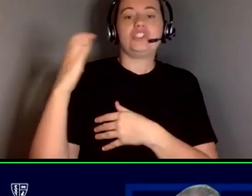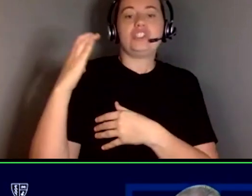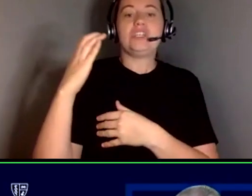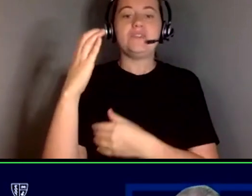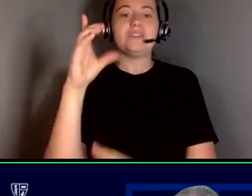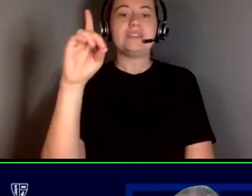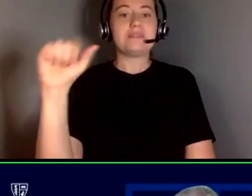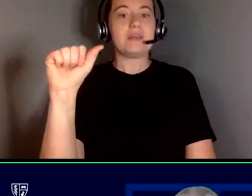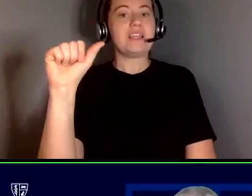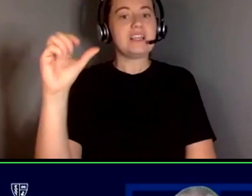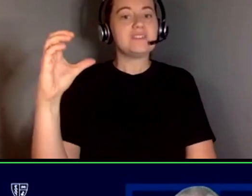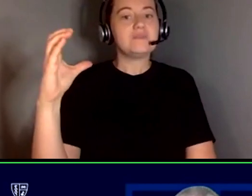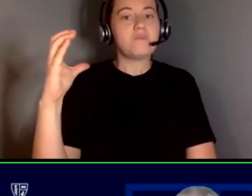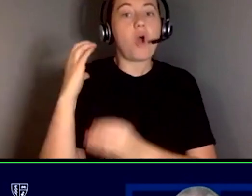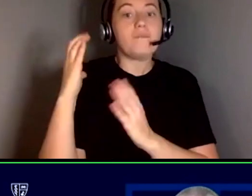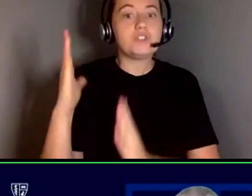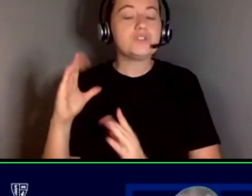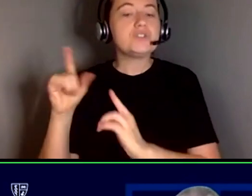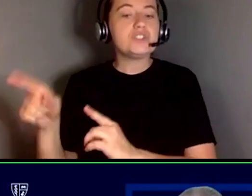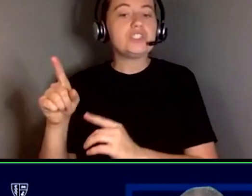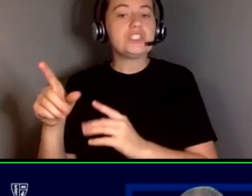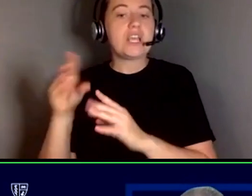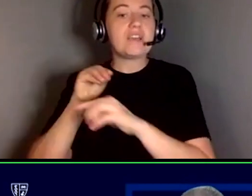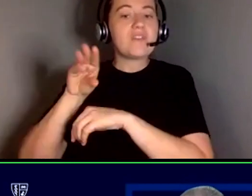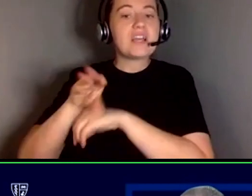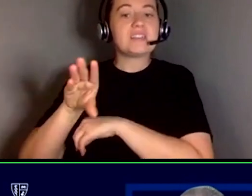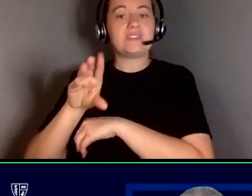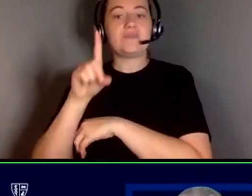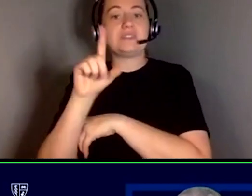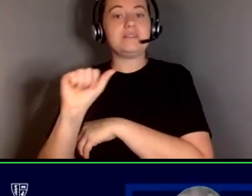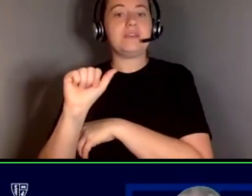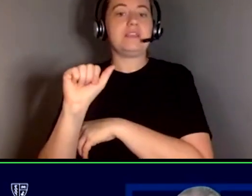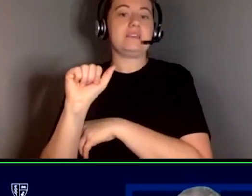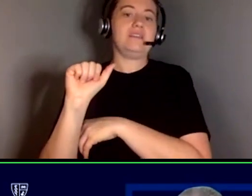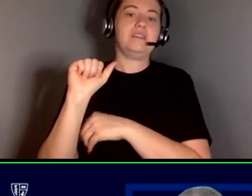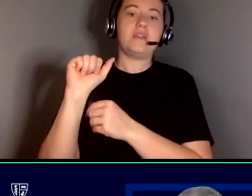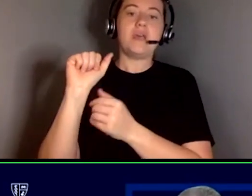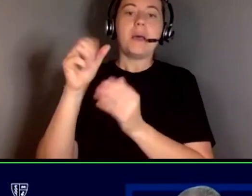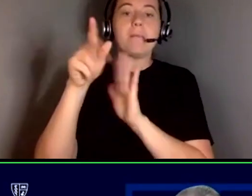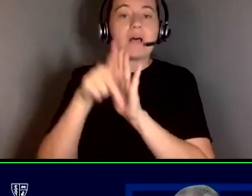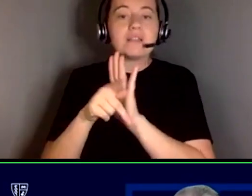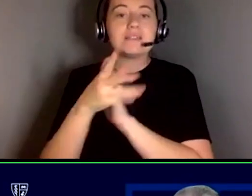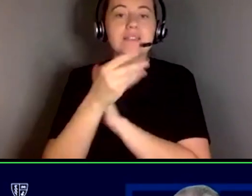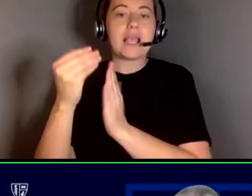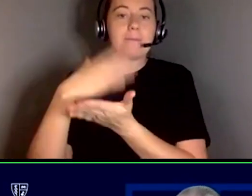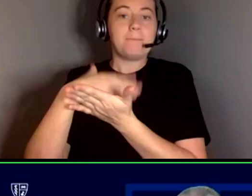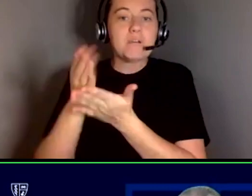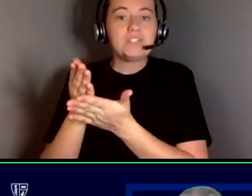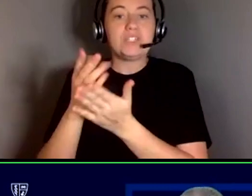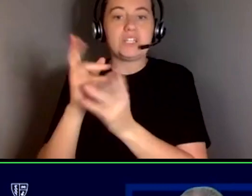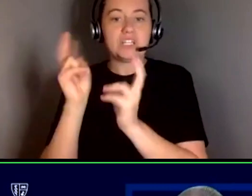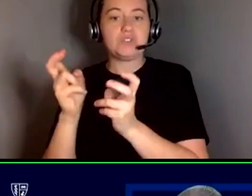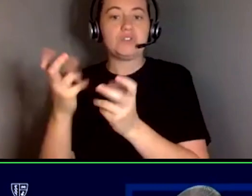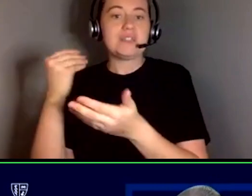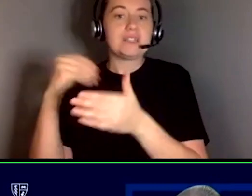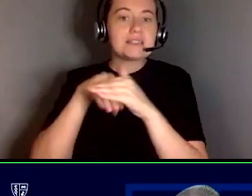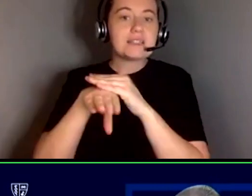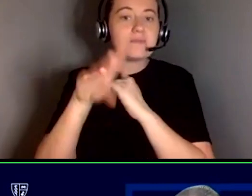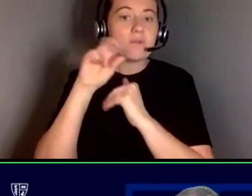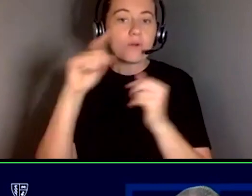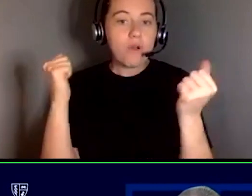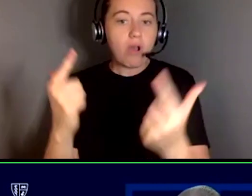She advises the governor on disability-related policy and budget matters, ensuring effective inclusion and accessibility for all,